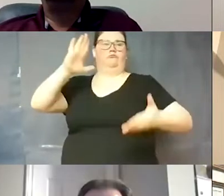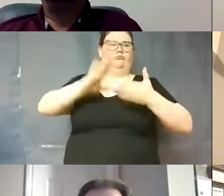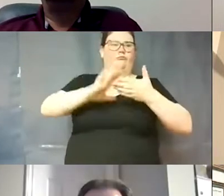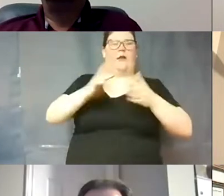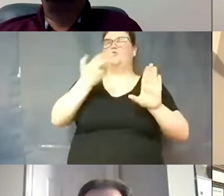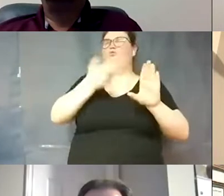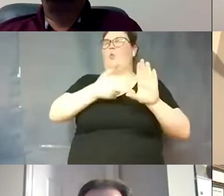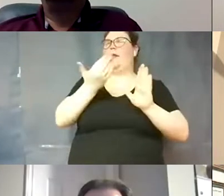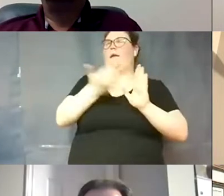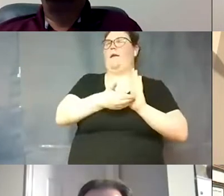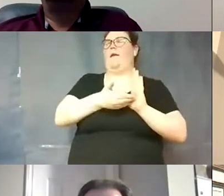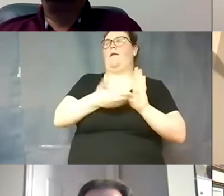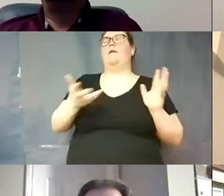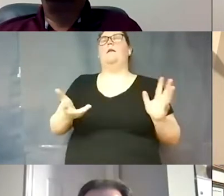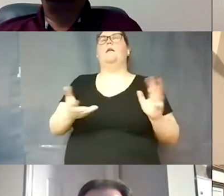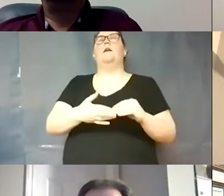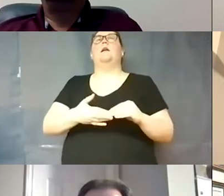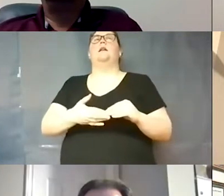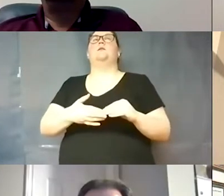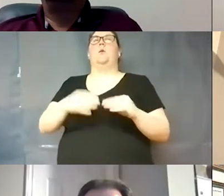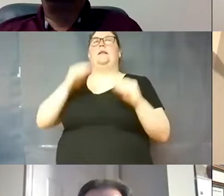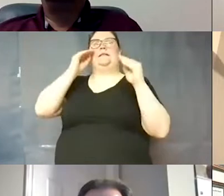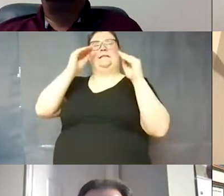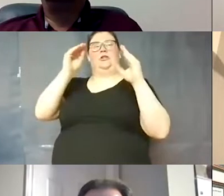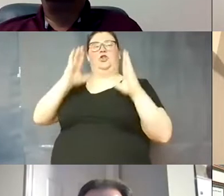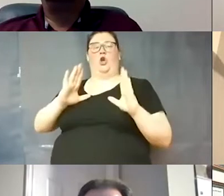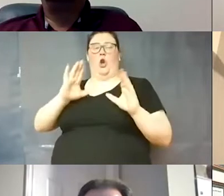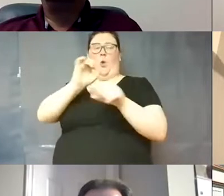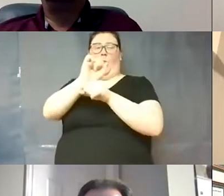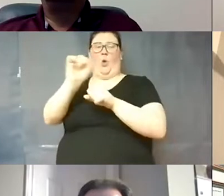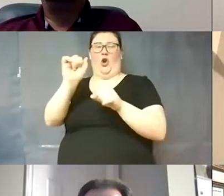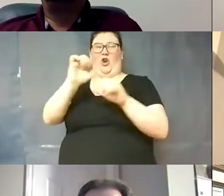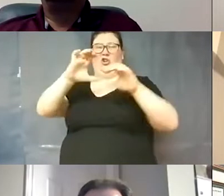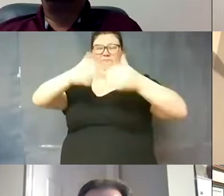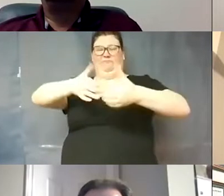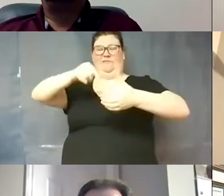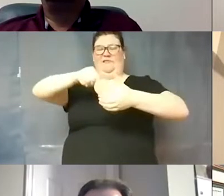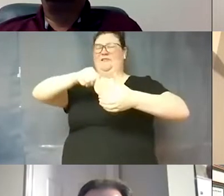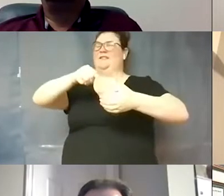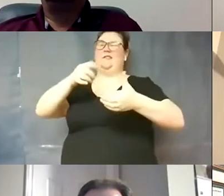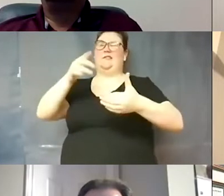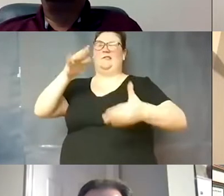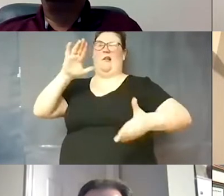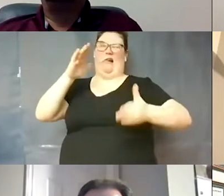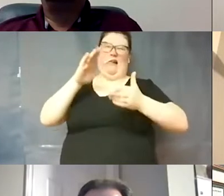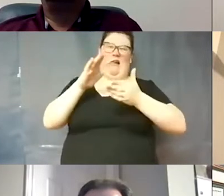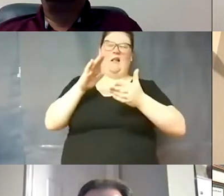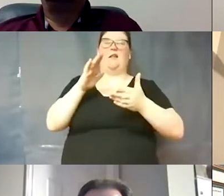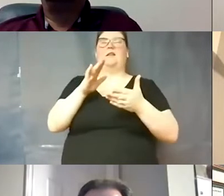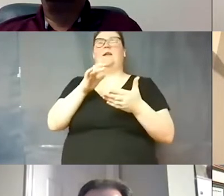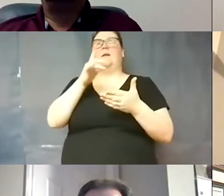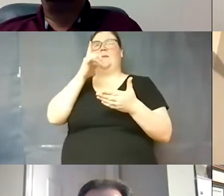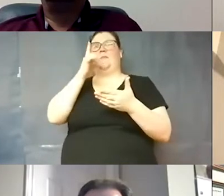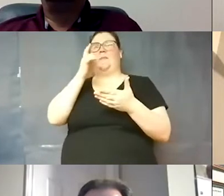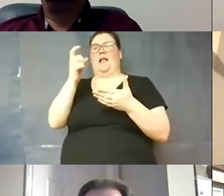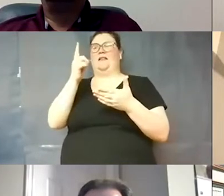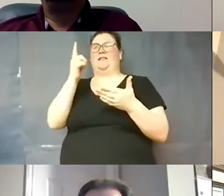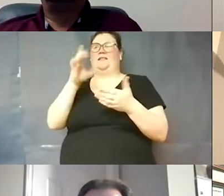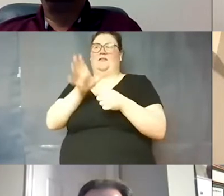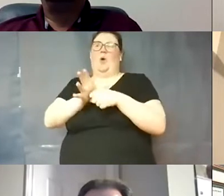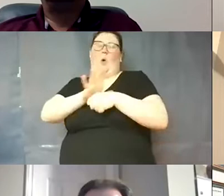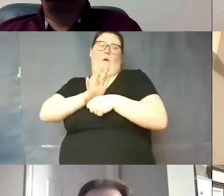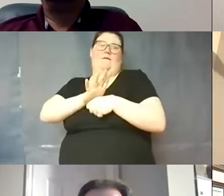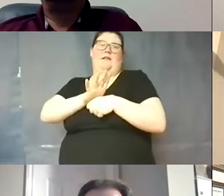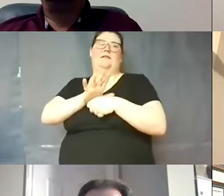workforce so the teacher workforce right now is not what we've seen it in the past just because covet is kind of um